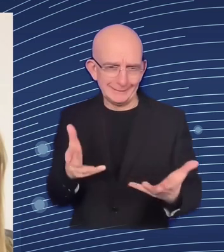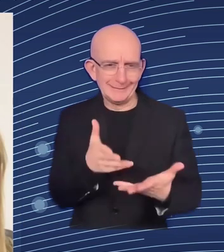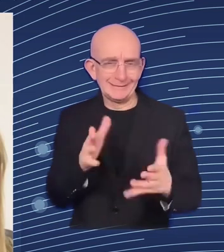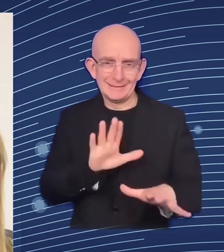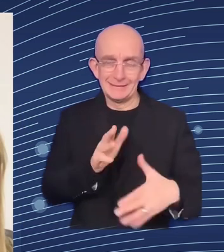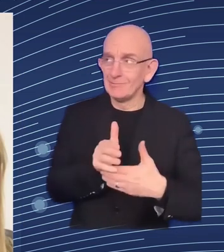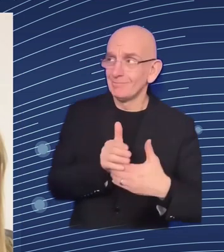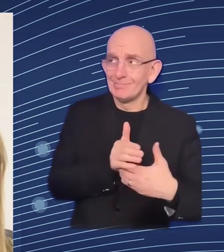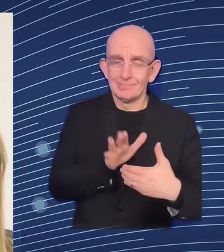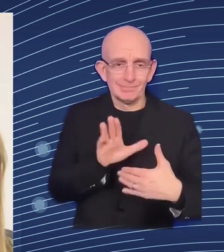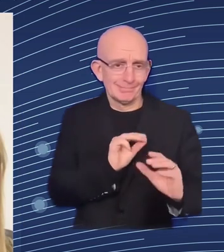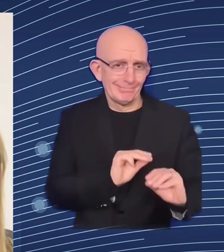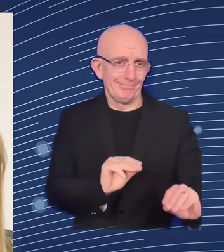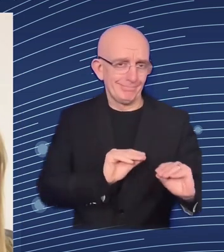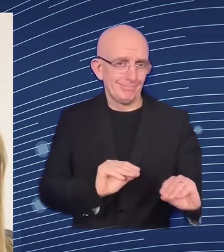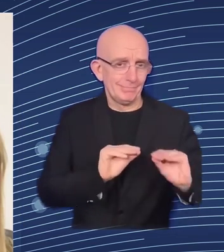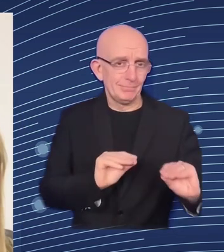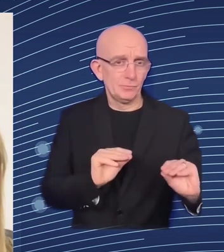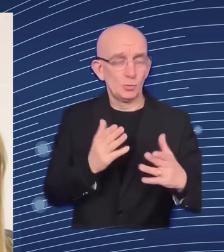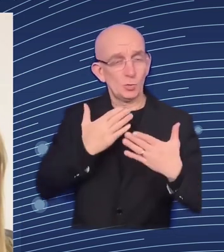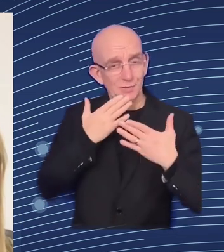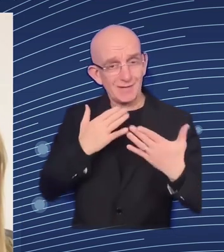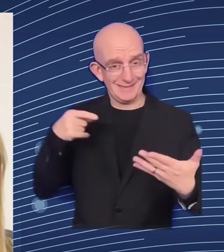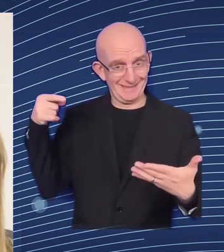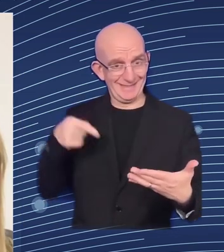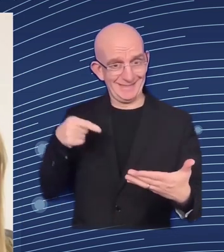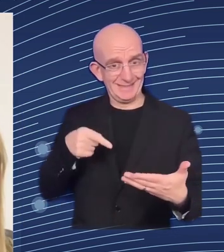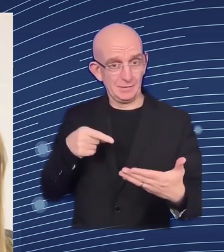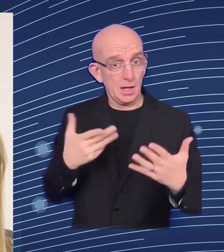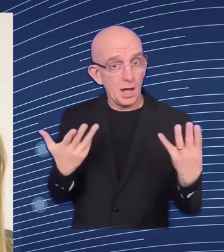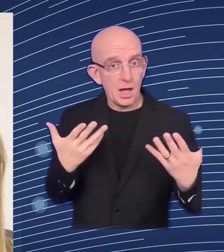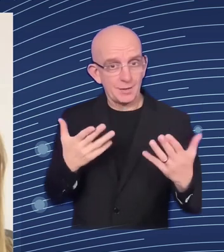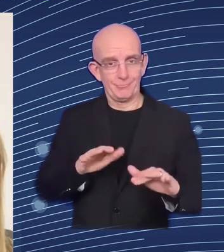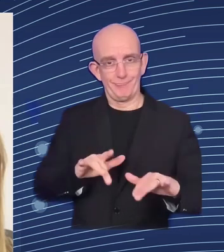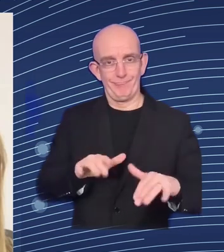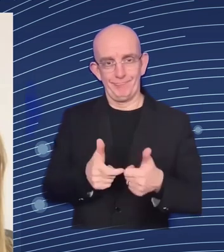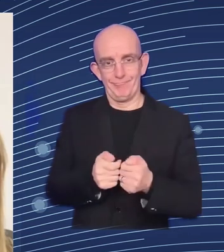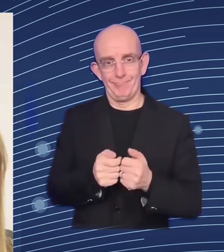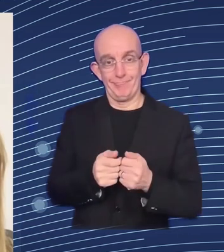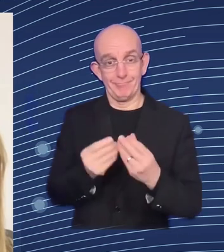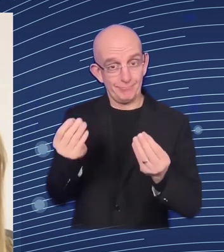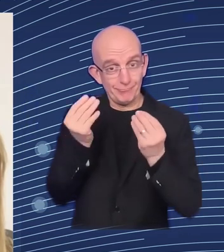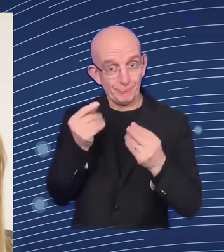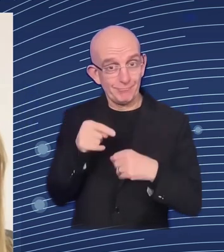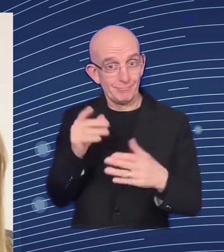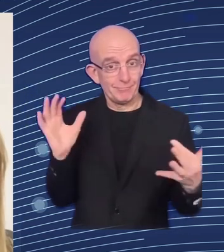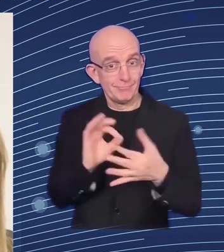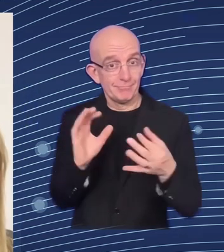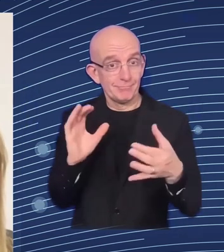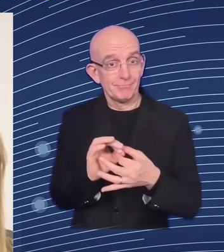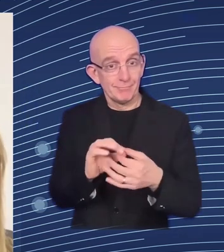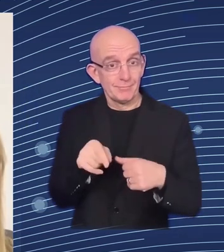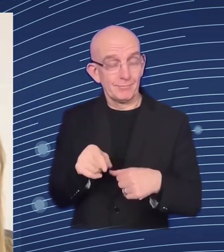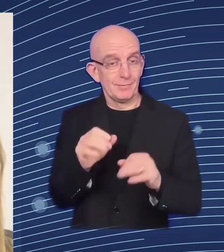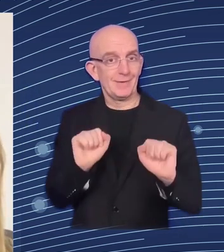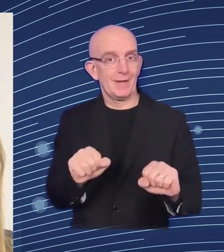education uh to give additional possibilities to these kids my fourth point is about what